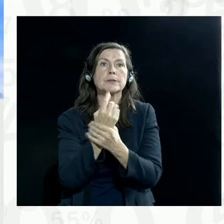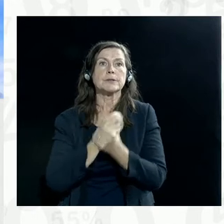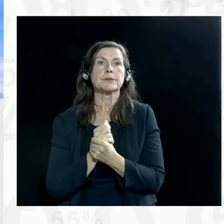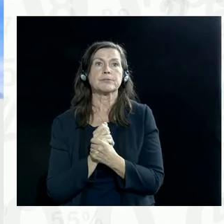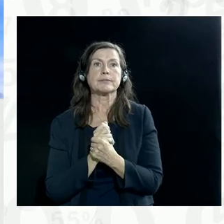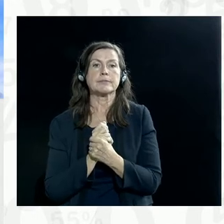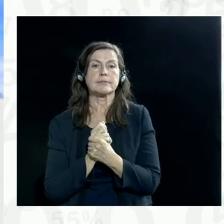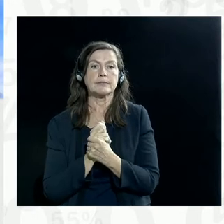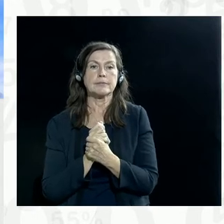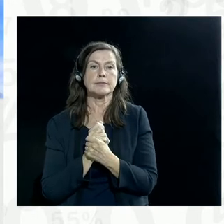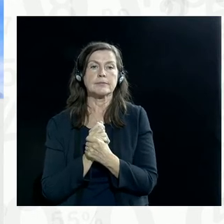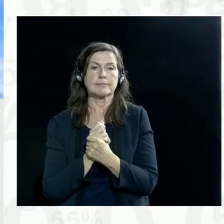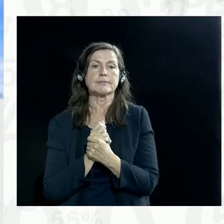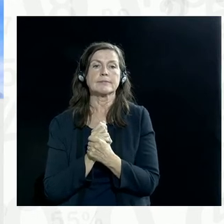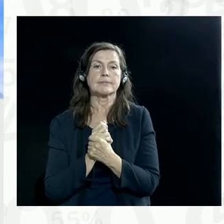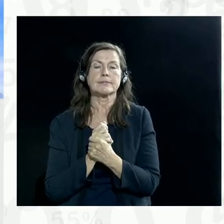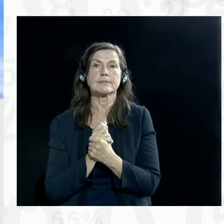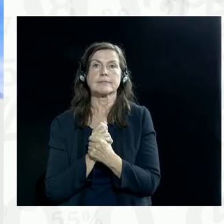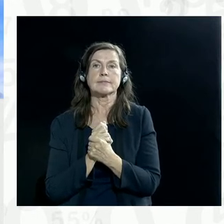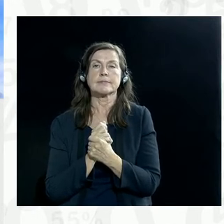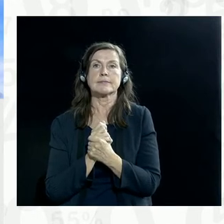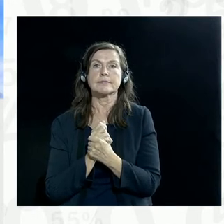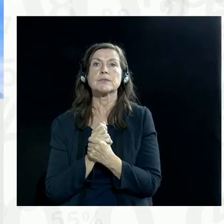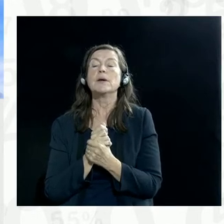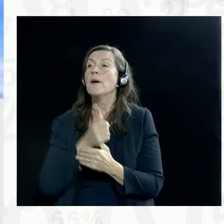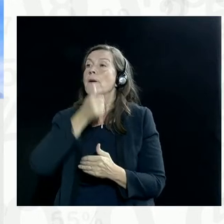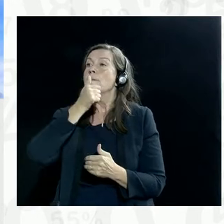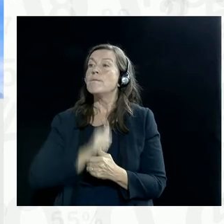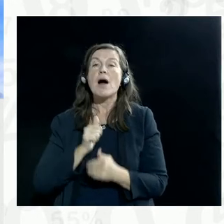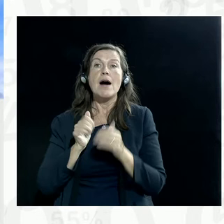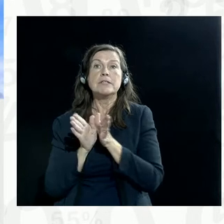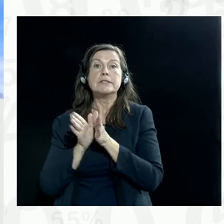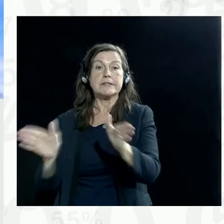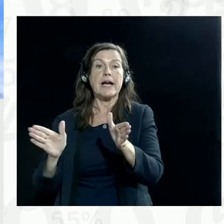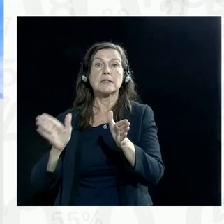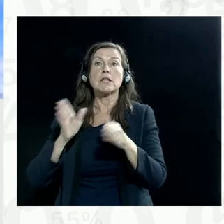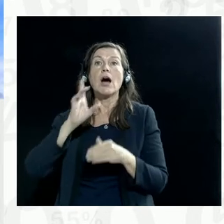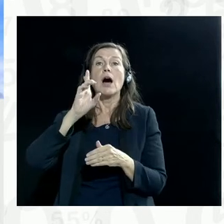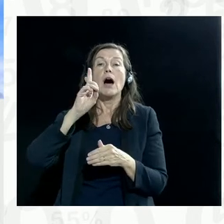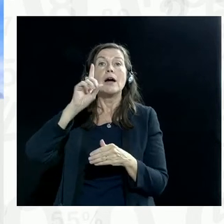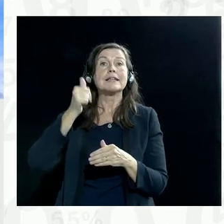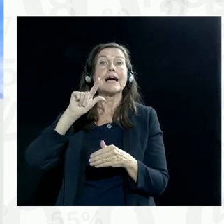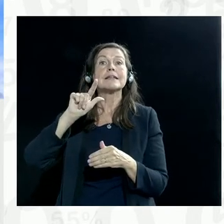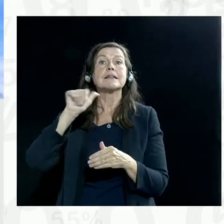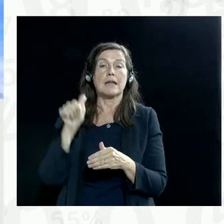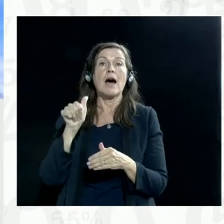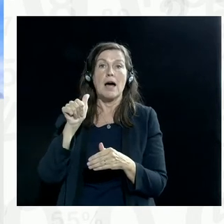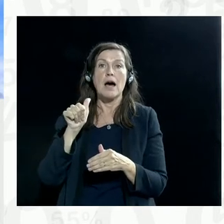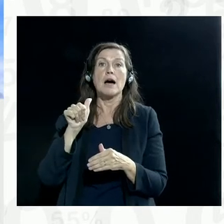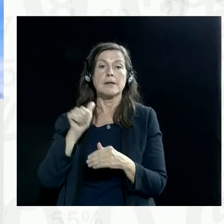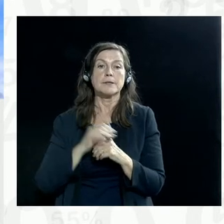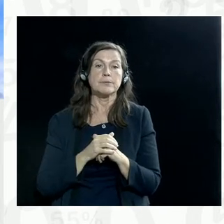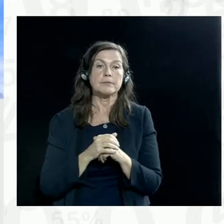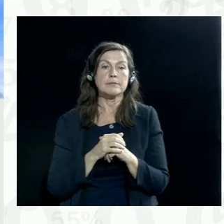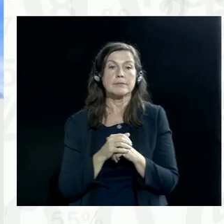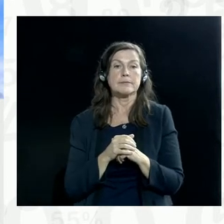we are noticing for the use of private sector data. So there's a lot to unpack here. So let me lay things